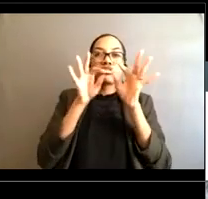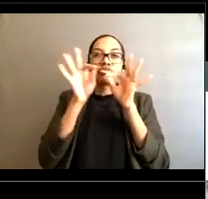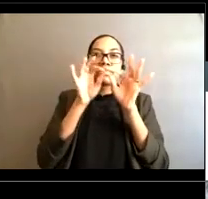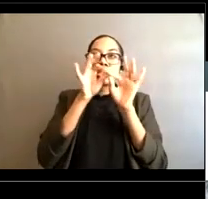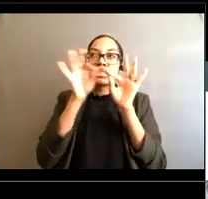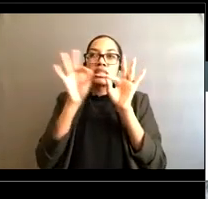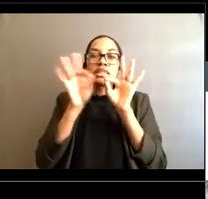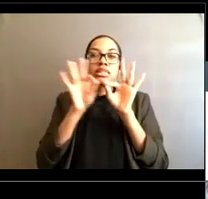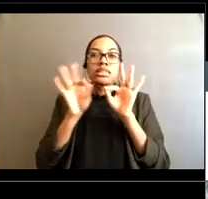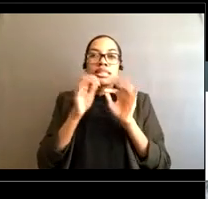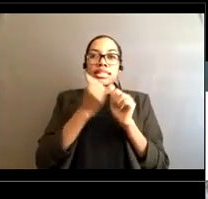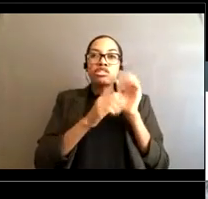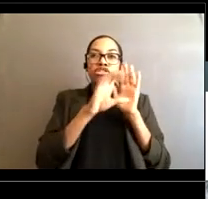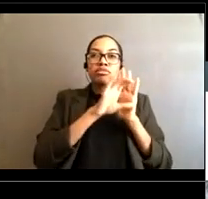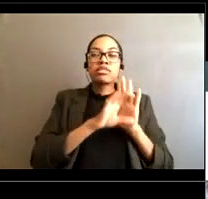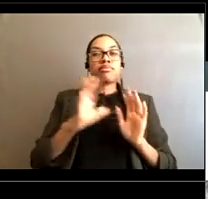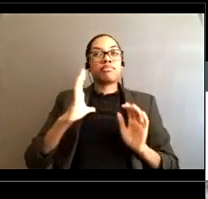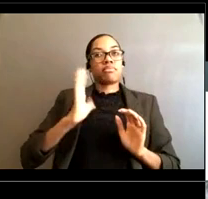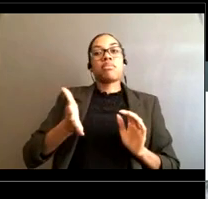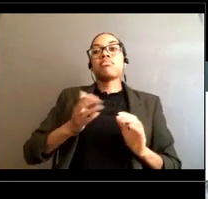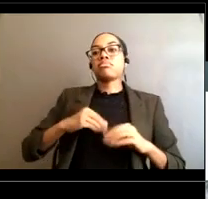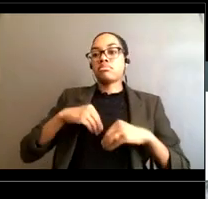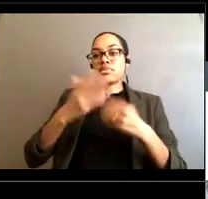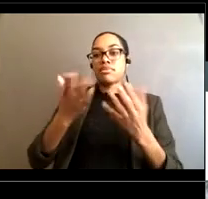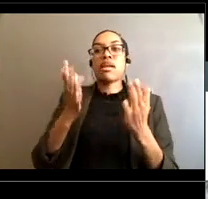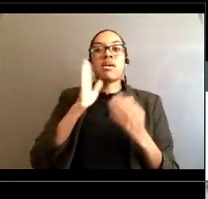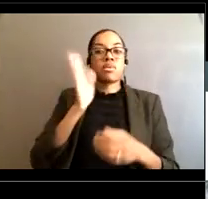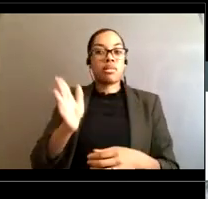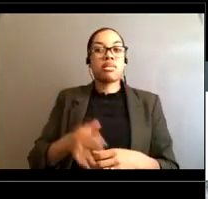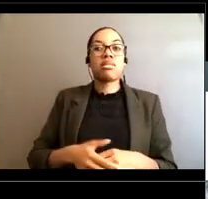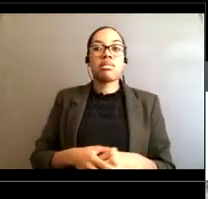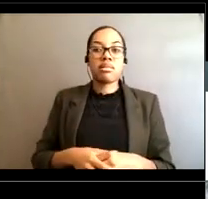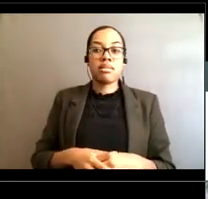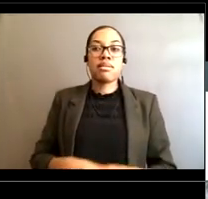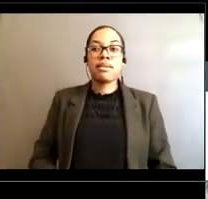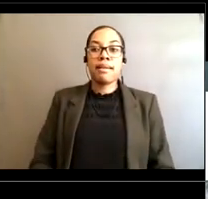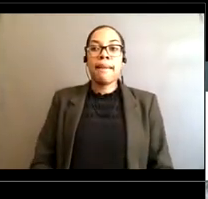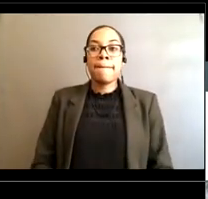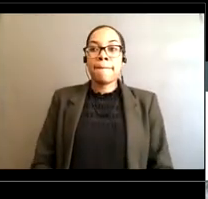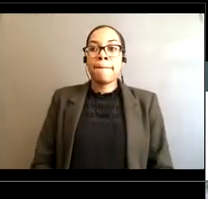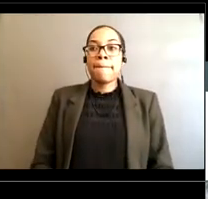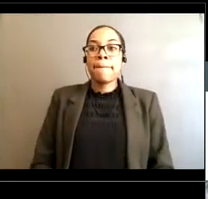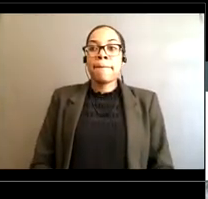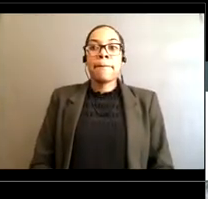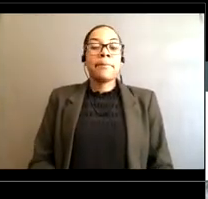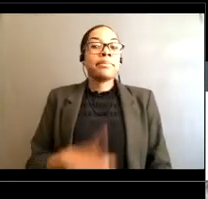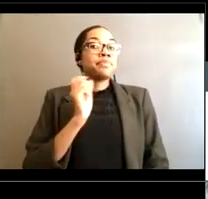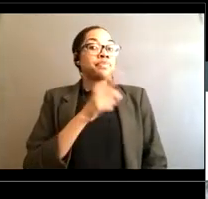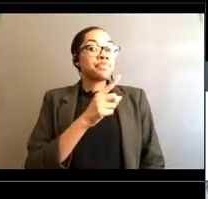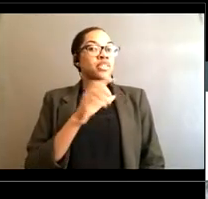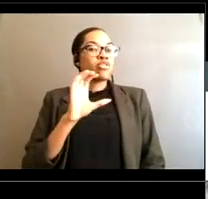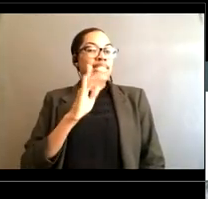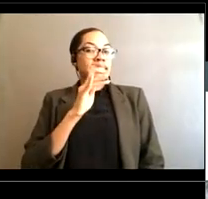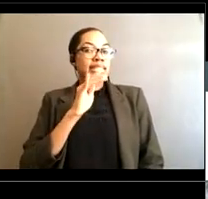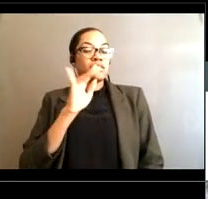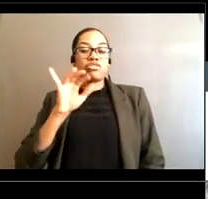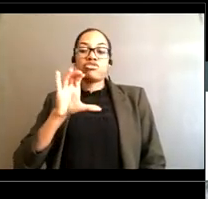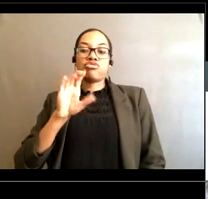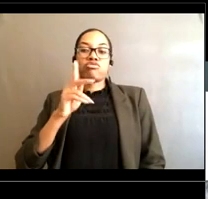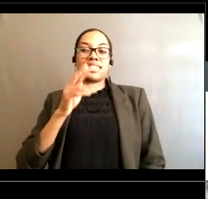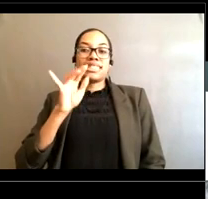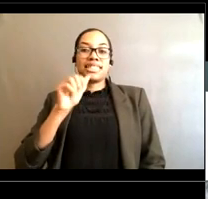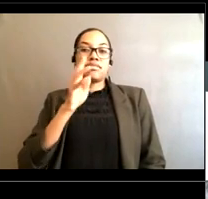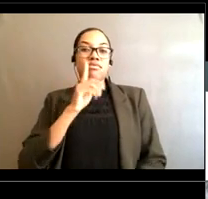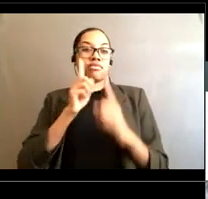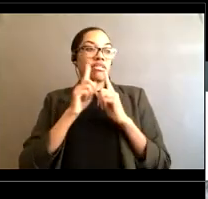picture descriptions. We would be glad that to provide that to you And if for some reason someone needs it as a powerpoint versus a